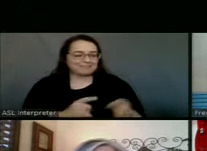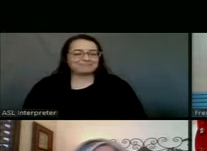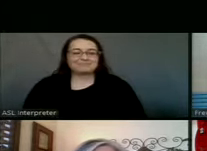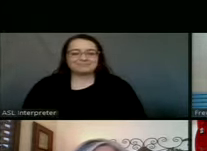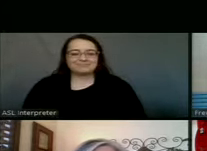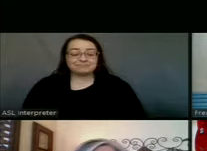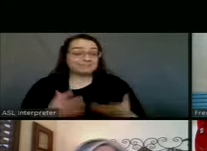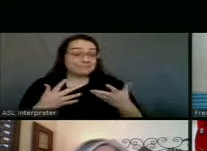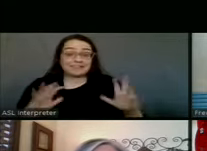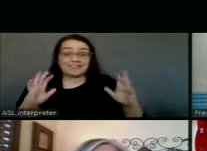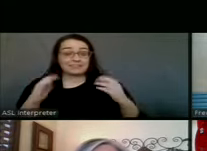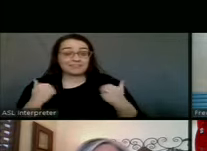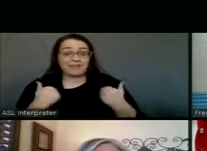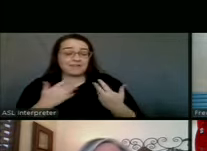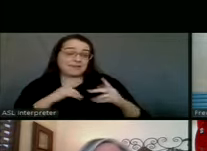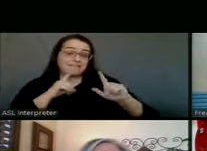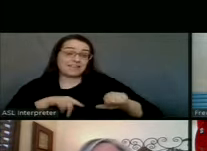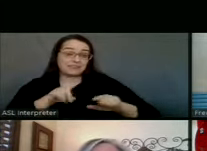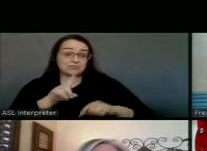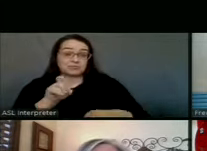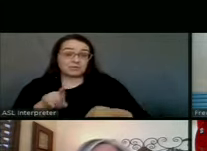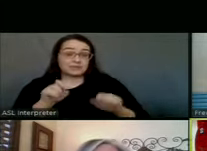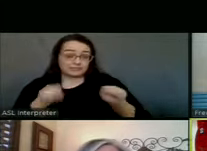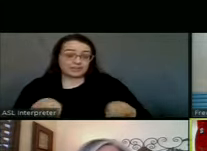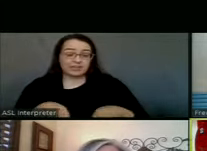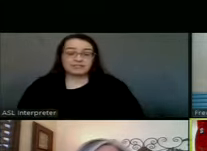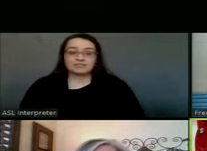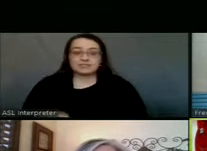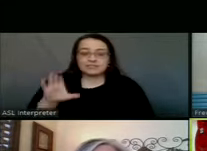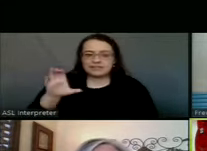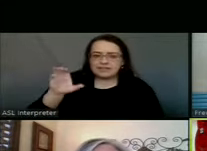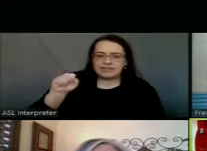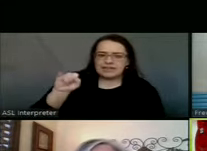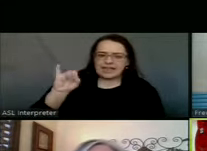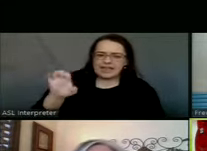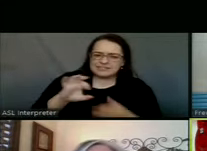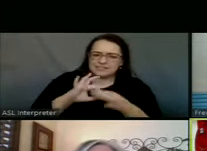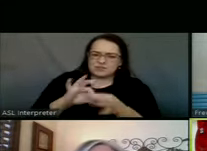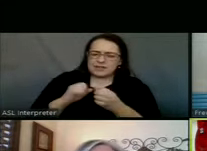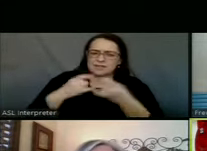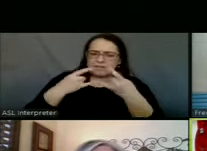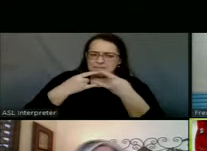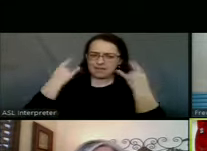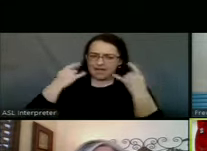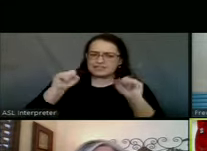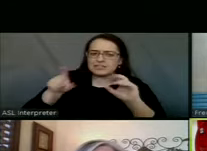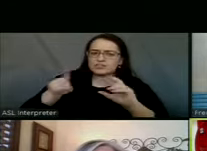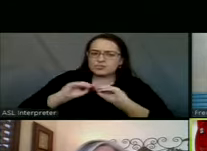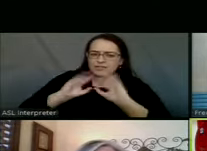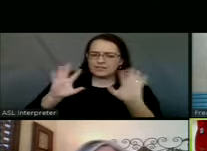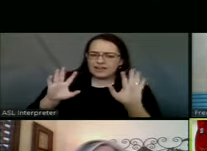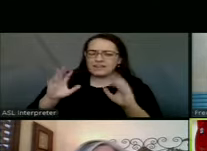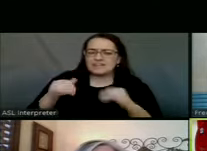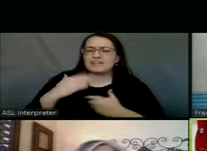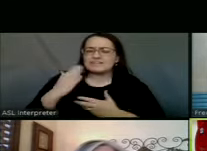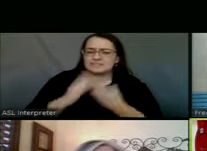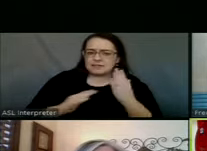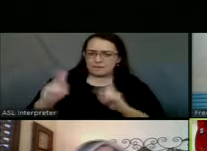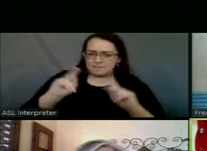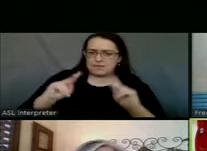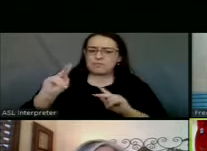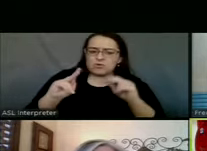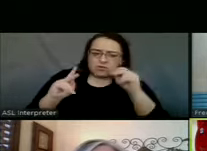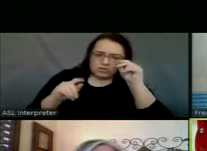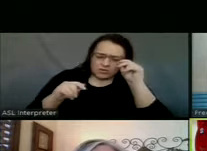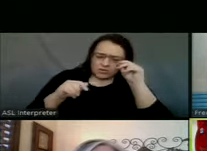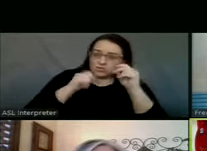And that's all I have. I'm happy to answer any questions. Casey, on the topic of masks, would you clarify? Because I have had citizens say